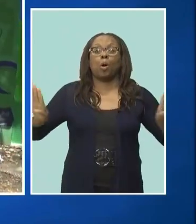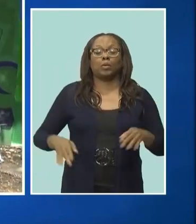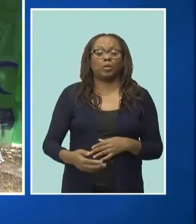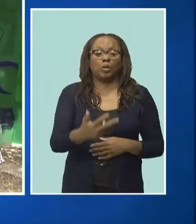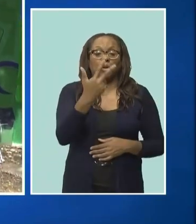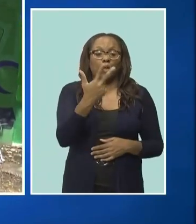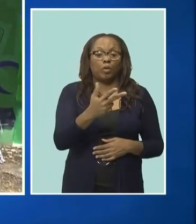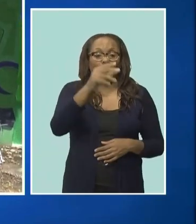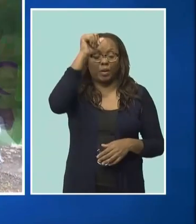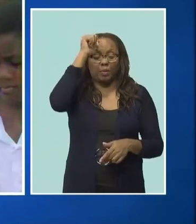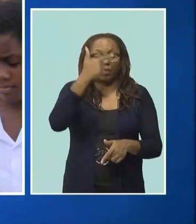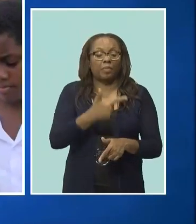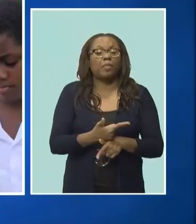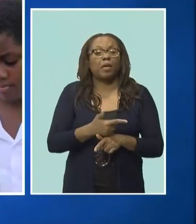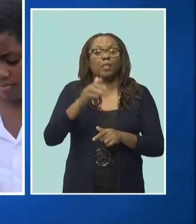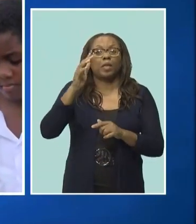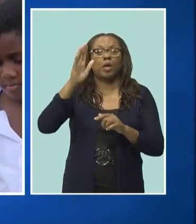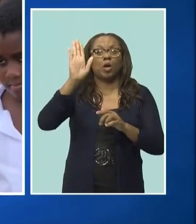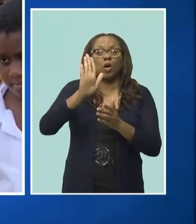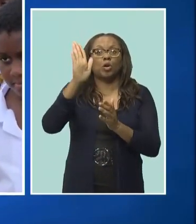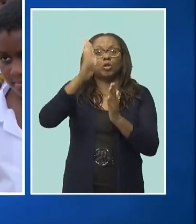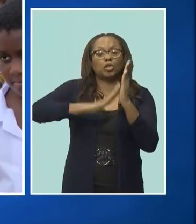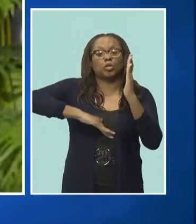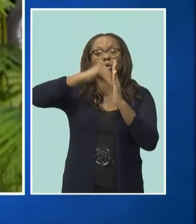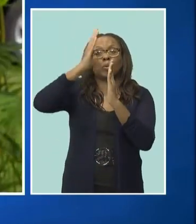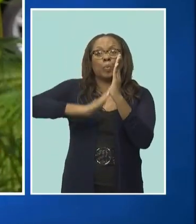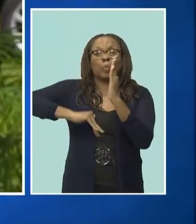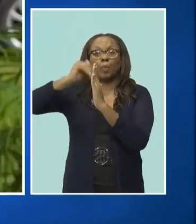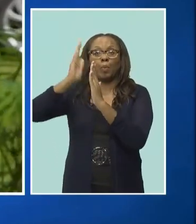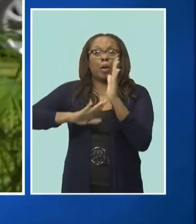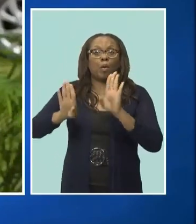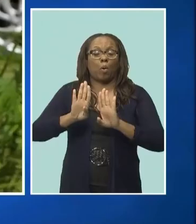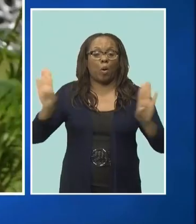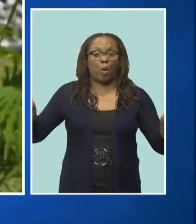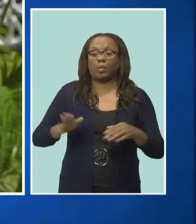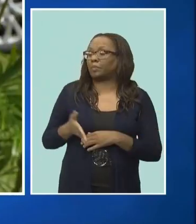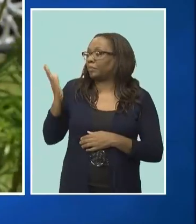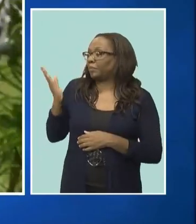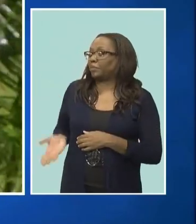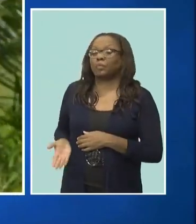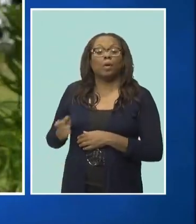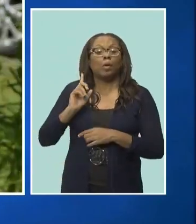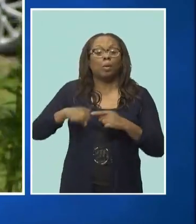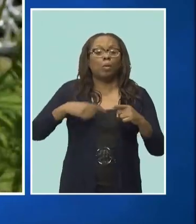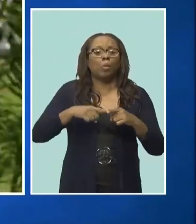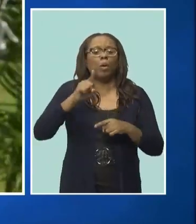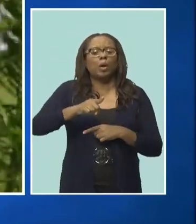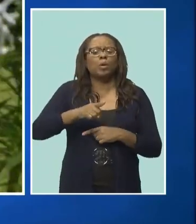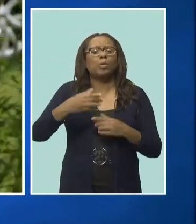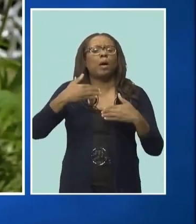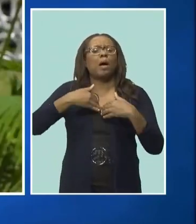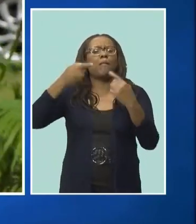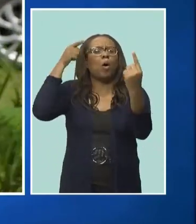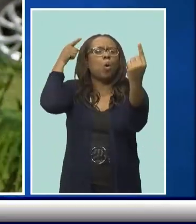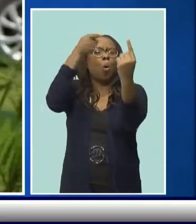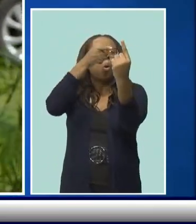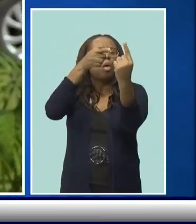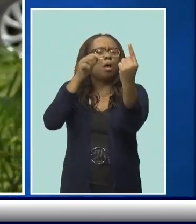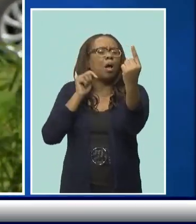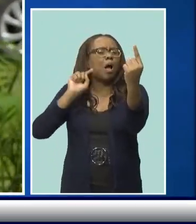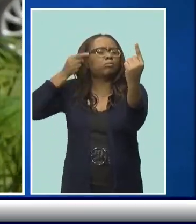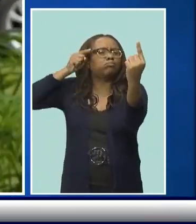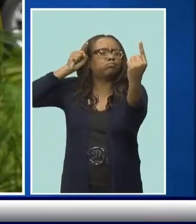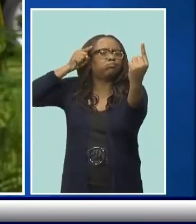remember key lessons for life. When you set yourself a goal, sometimes things happen that will